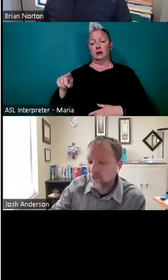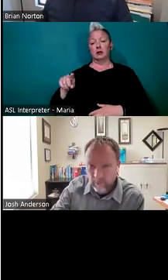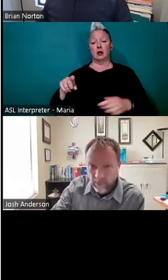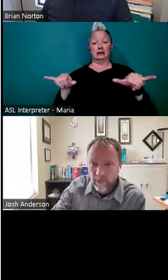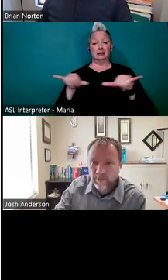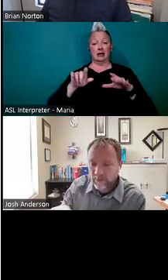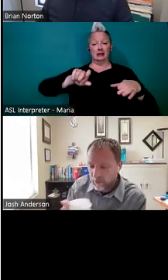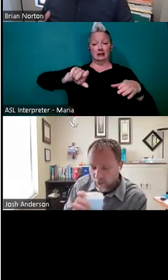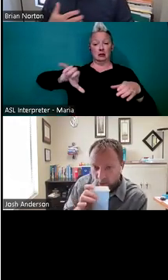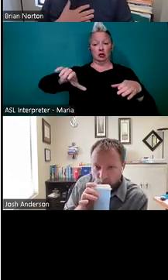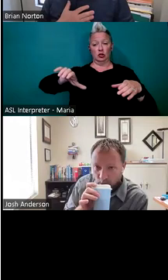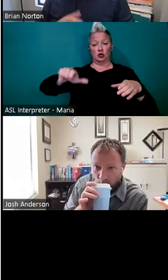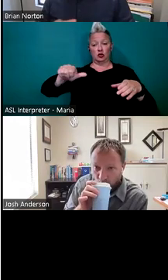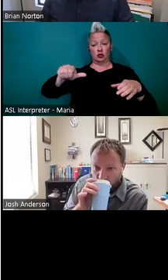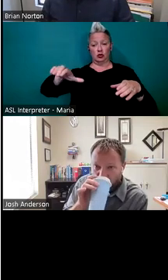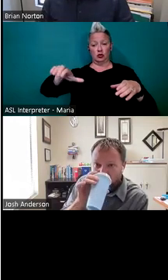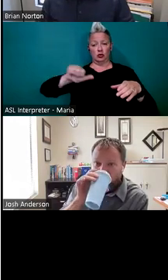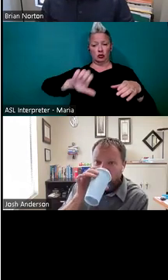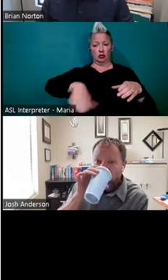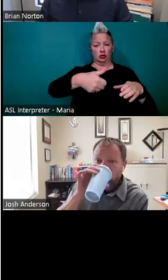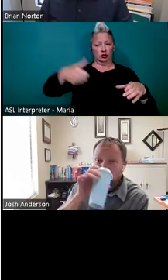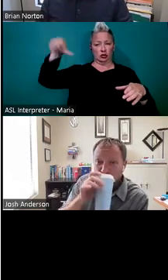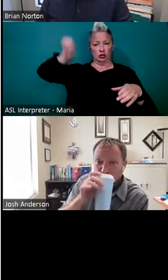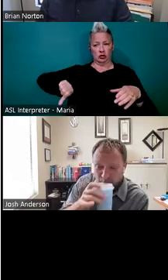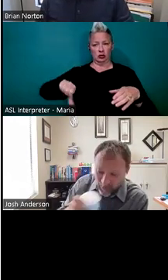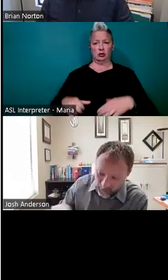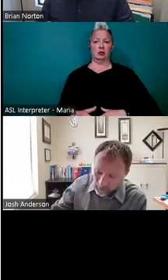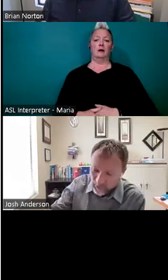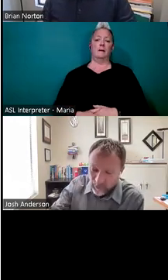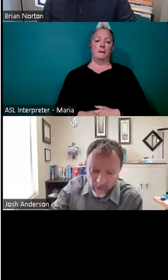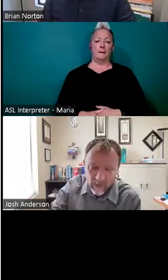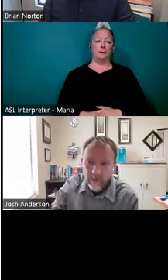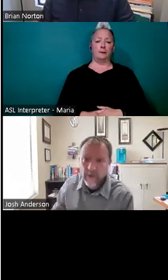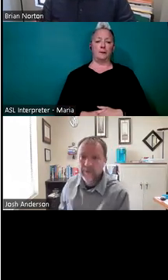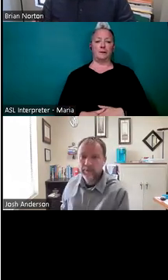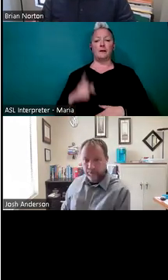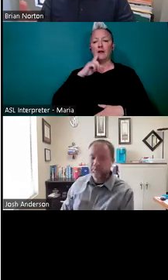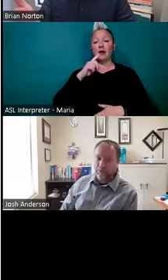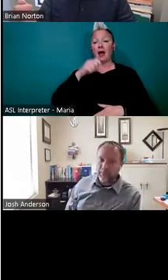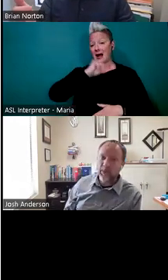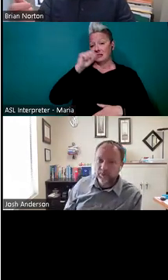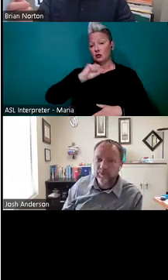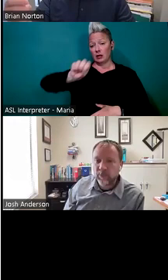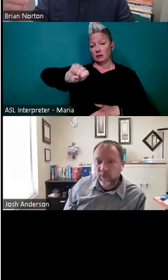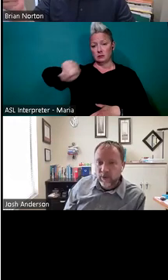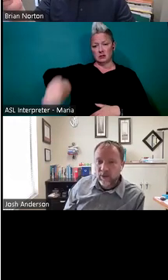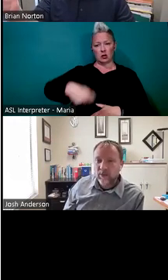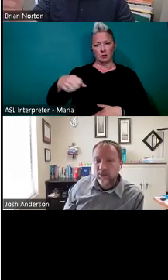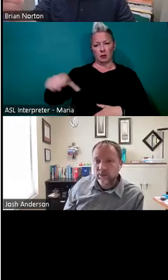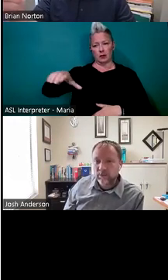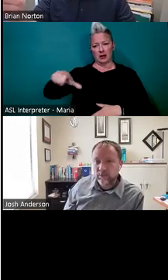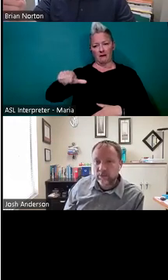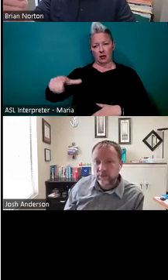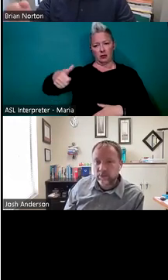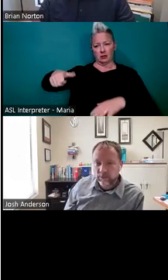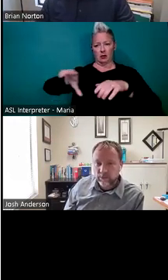I think this is what you're talking about when you said that, but I always think of those ice cream scoops with the lever on the side that help you empty